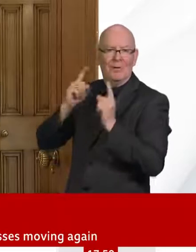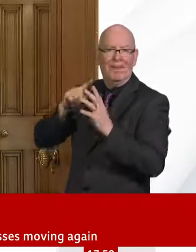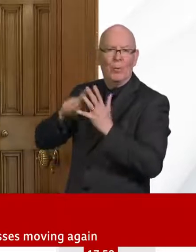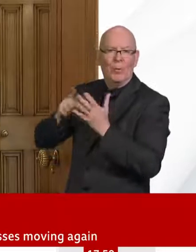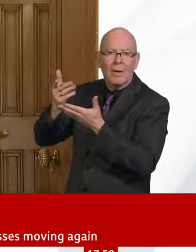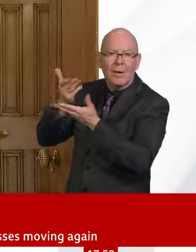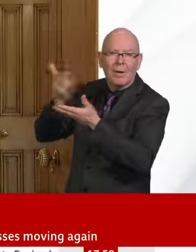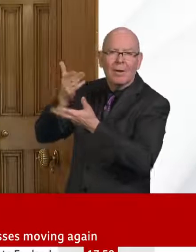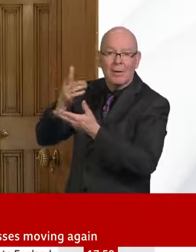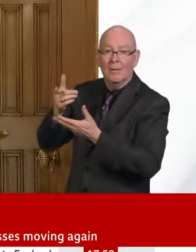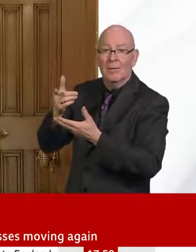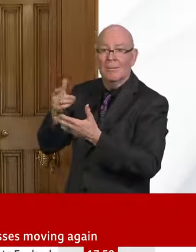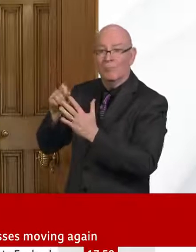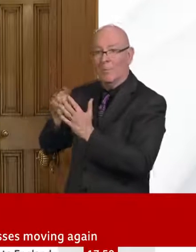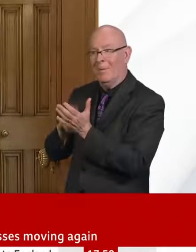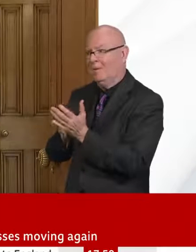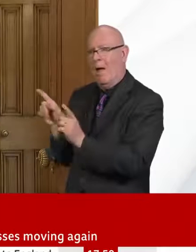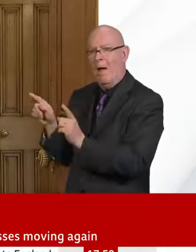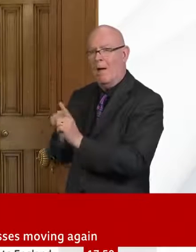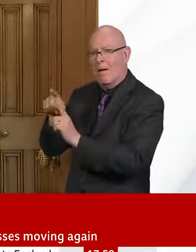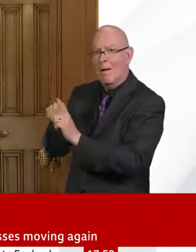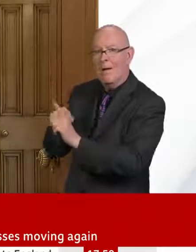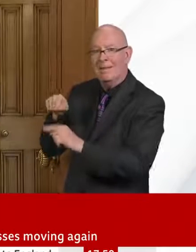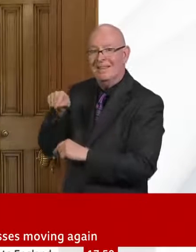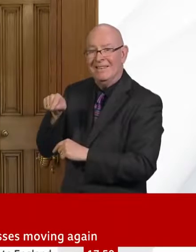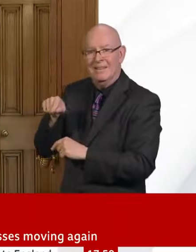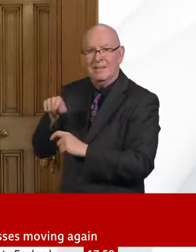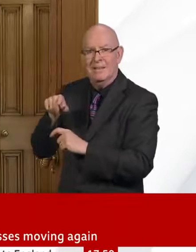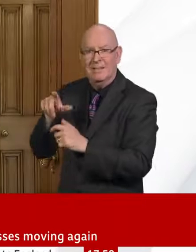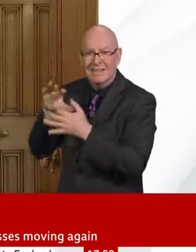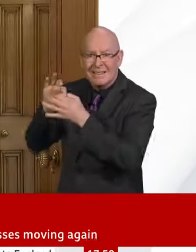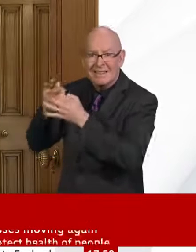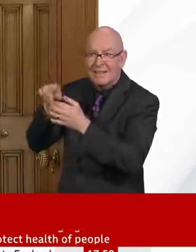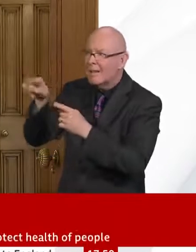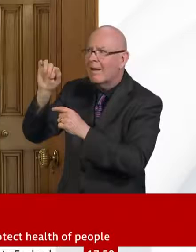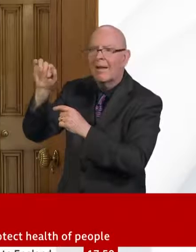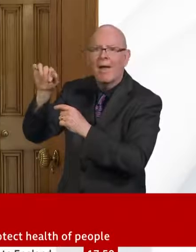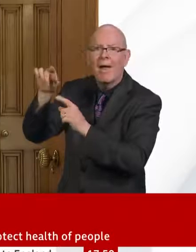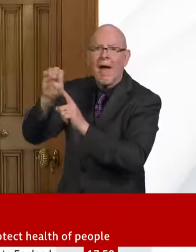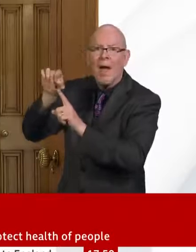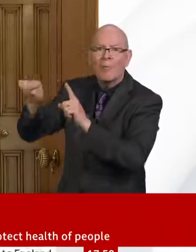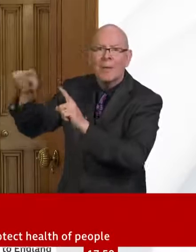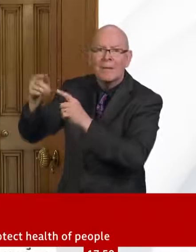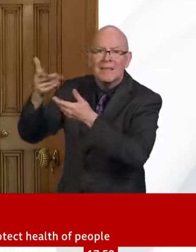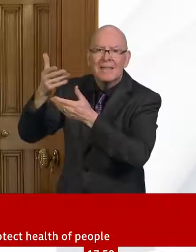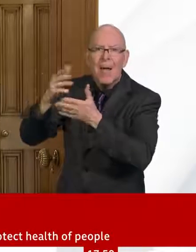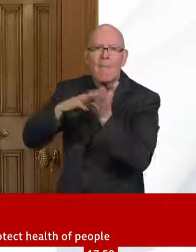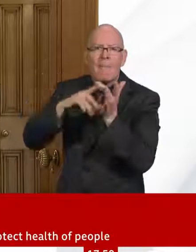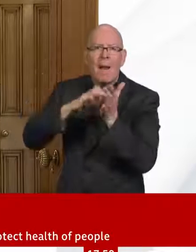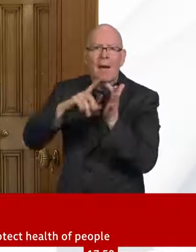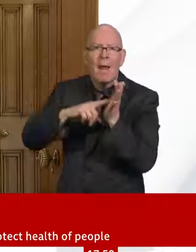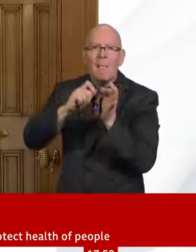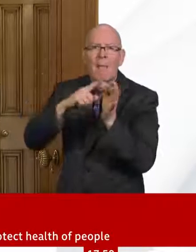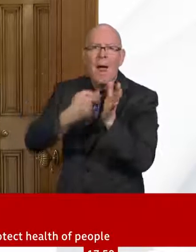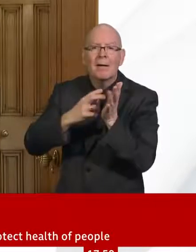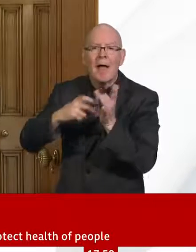between the EU and ourselves. So I'm you know, confident that that work can continue and hopefully reach a satisfactory conclusion.